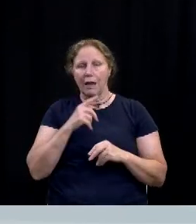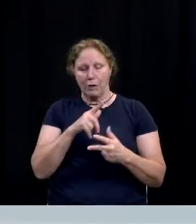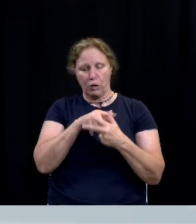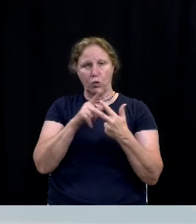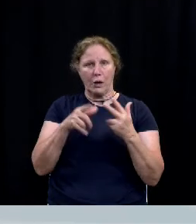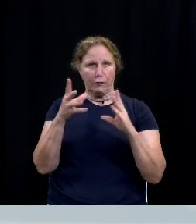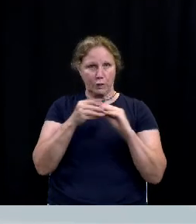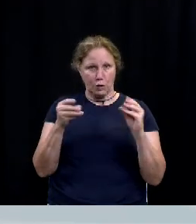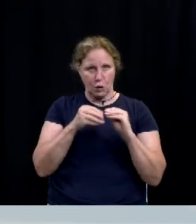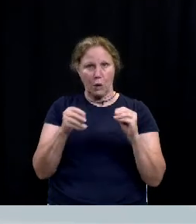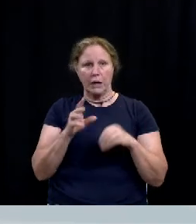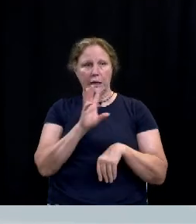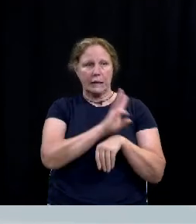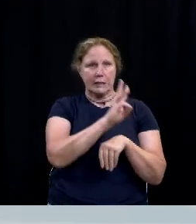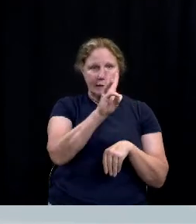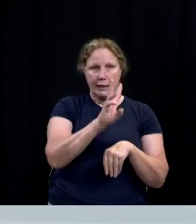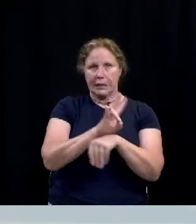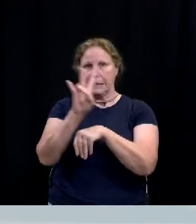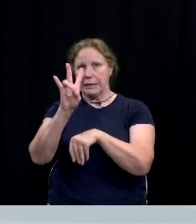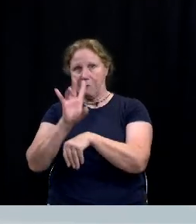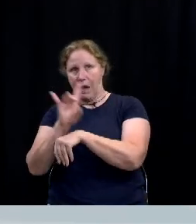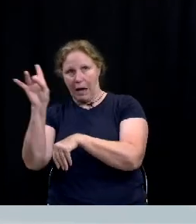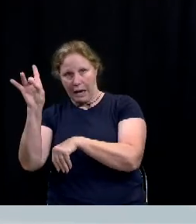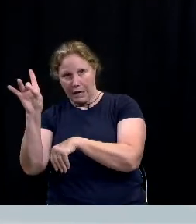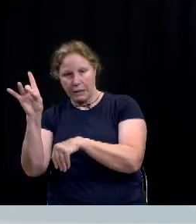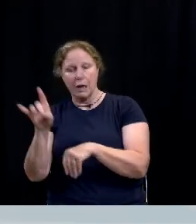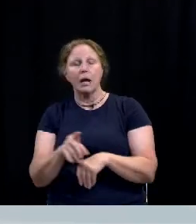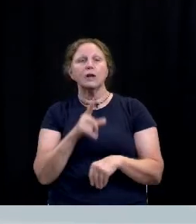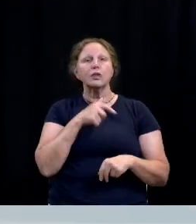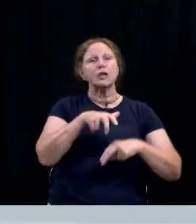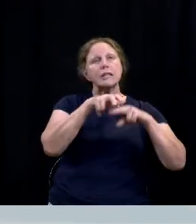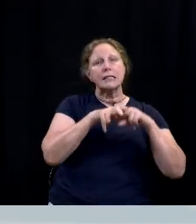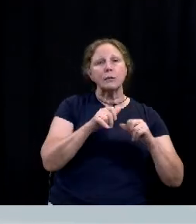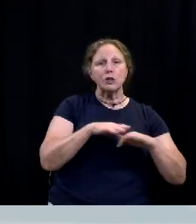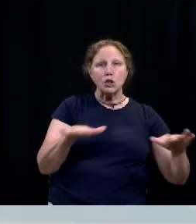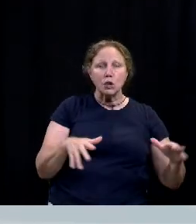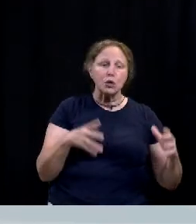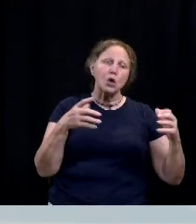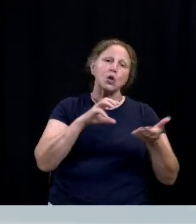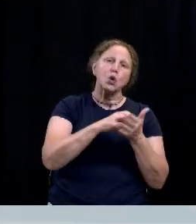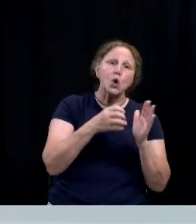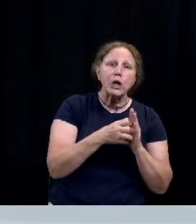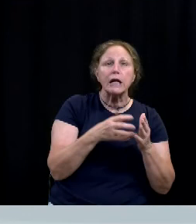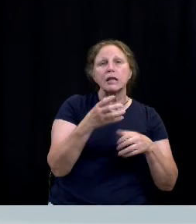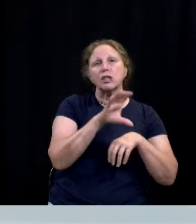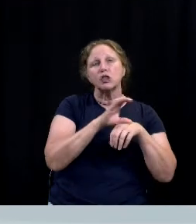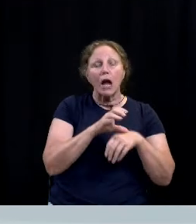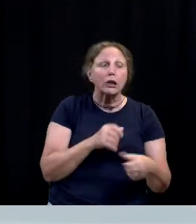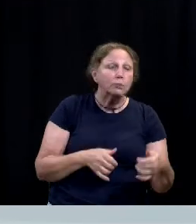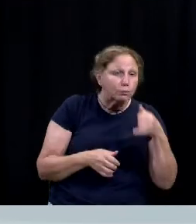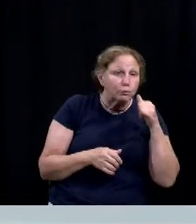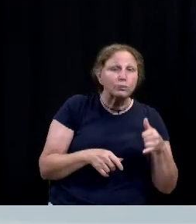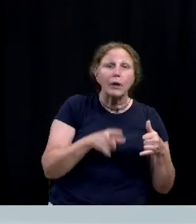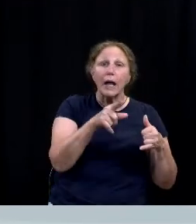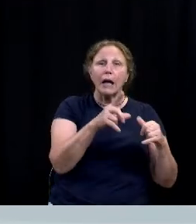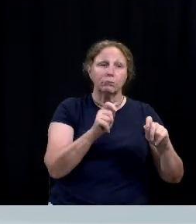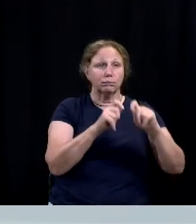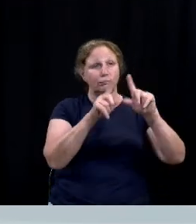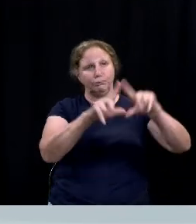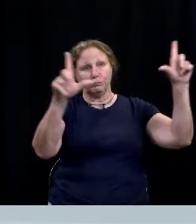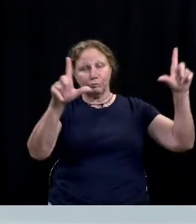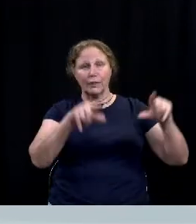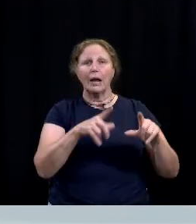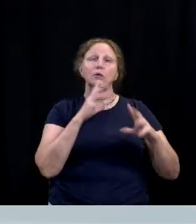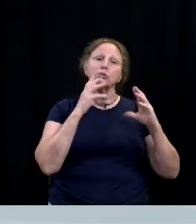stories read at six seven and eight o'clock to where you can sit down with your kids with some cookies and some hot chocolate and we'll have santa reading